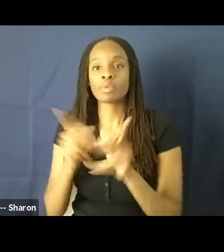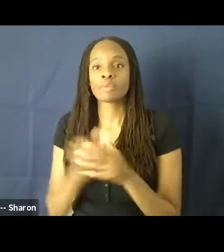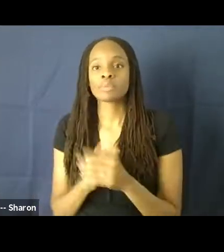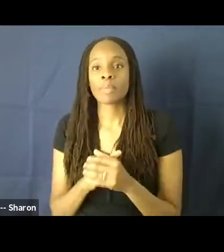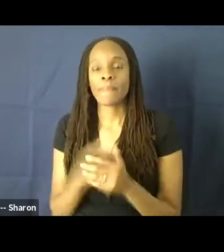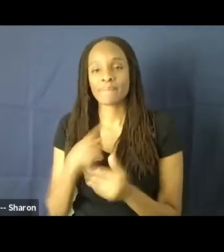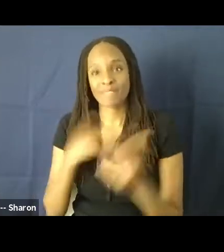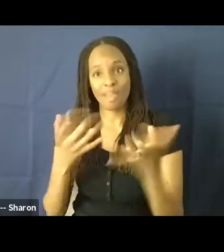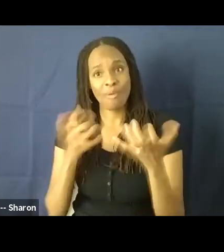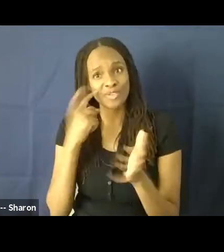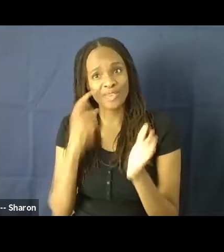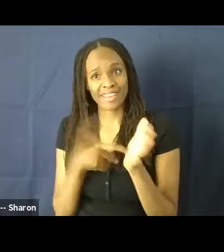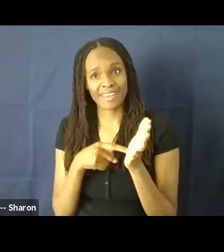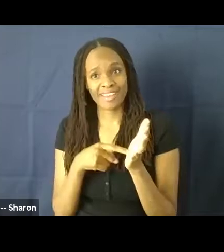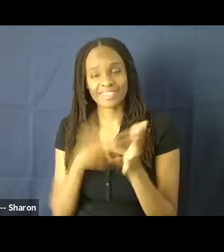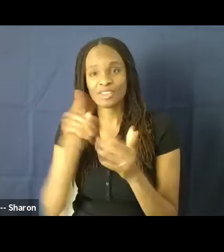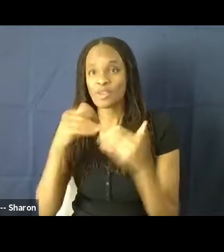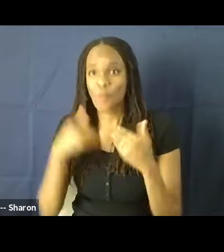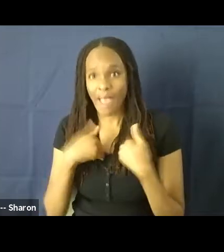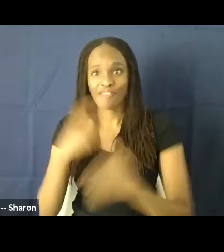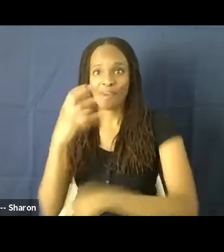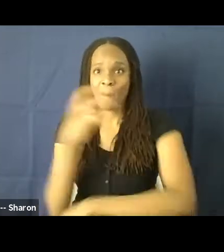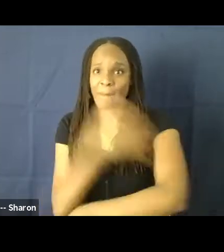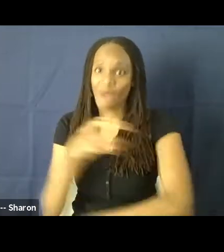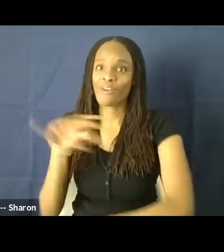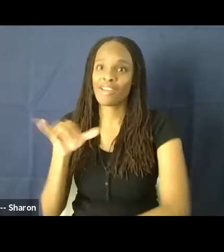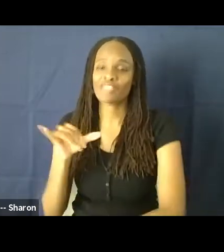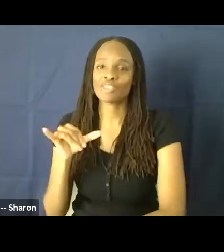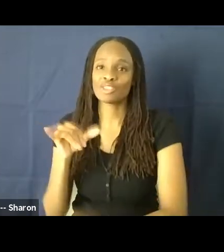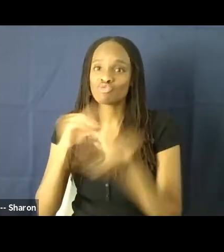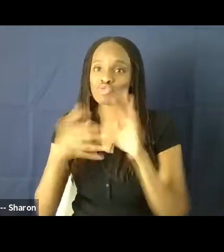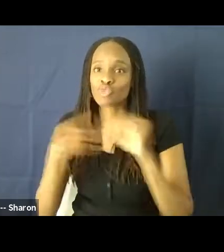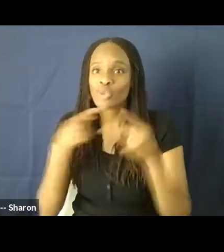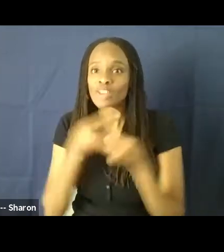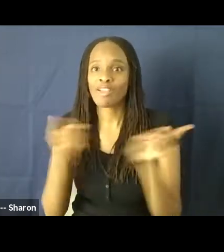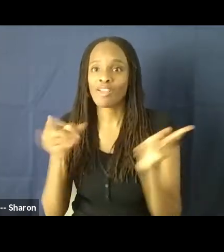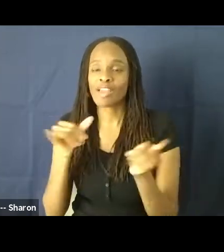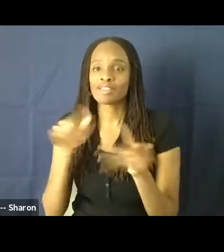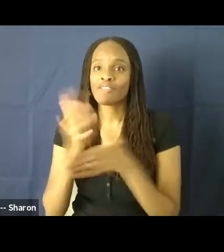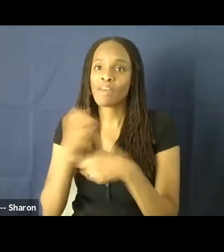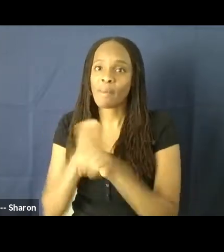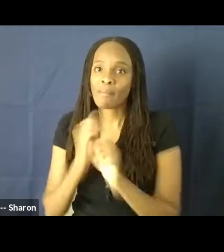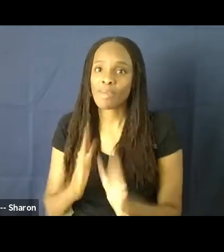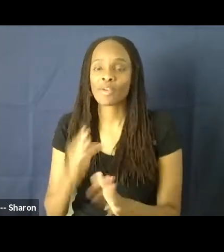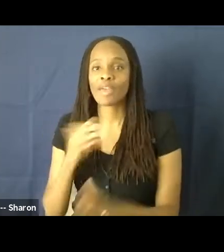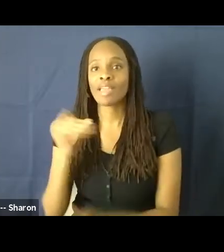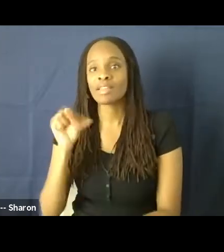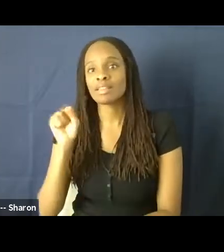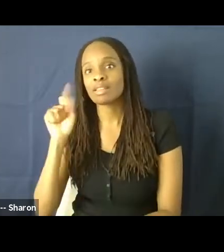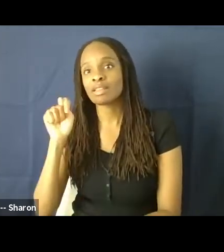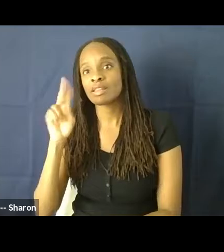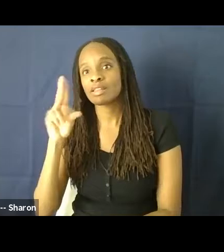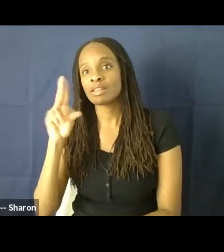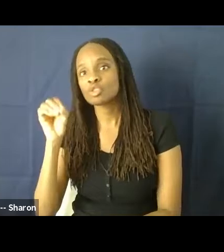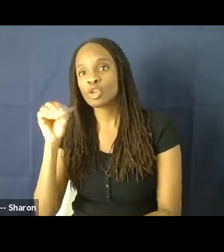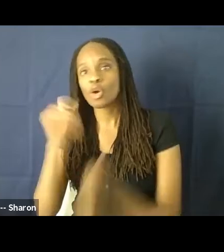you to be able to recognize that you have power as a storyteller and as a filmmaker and as a studio executive or in